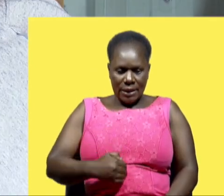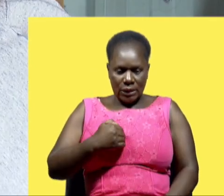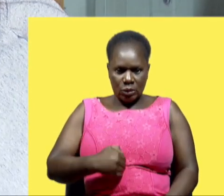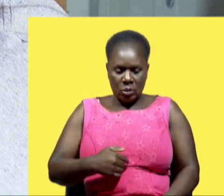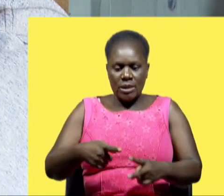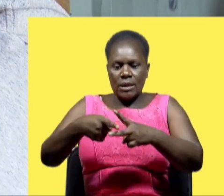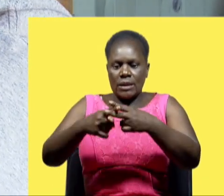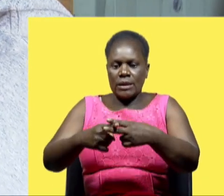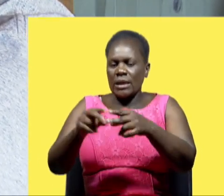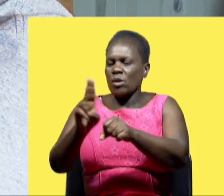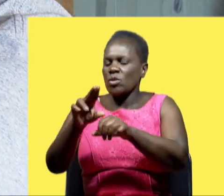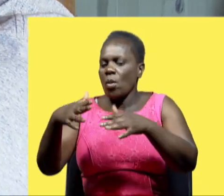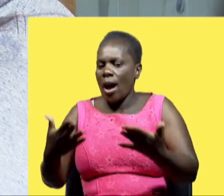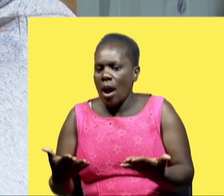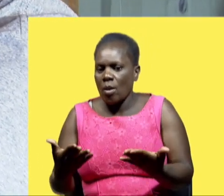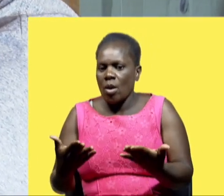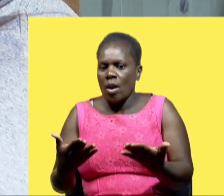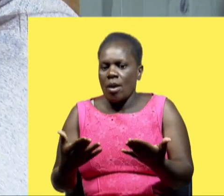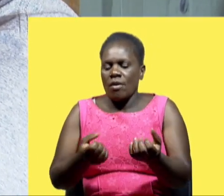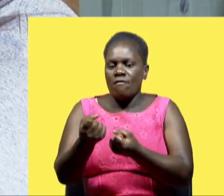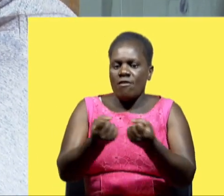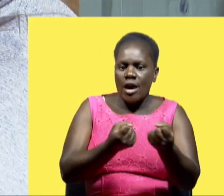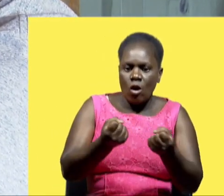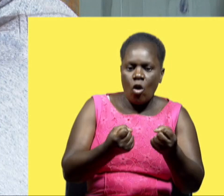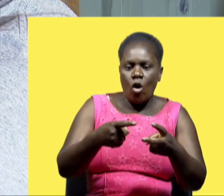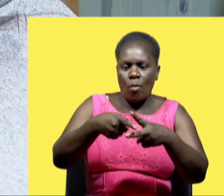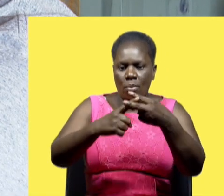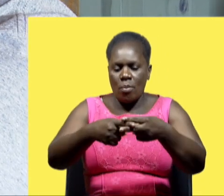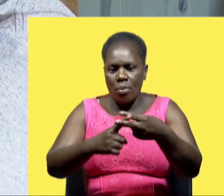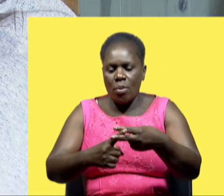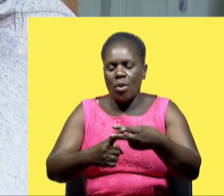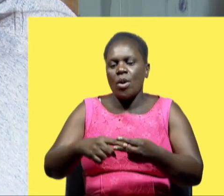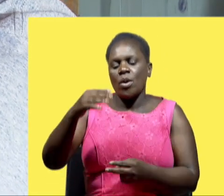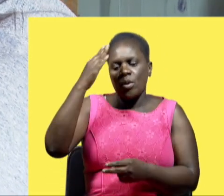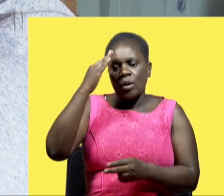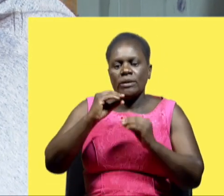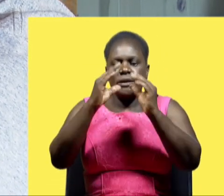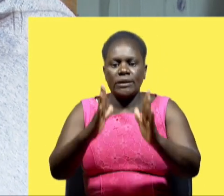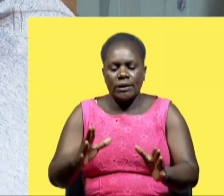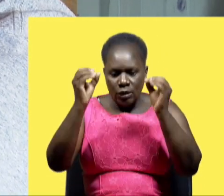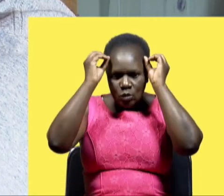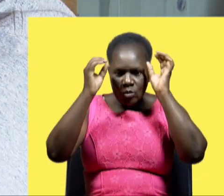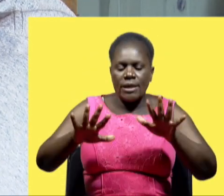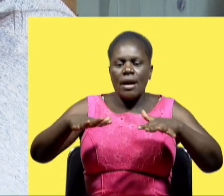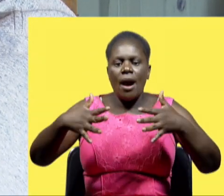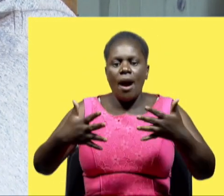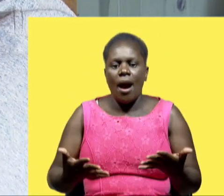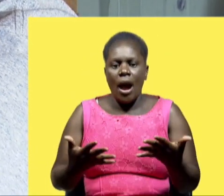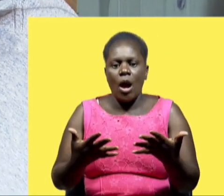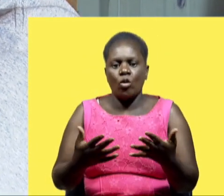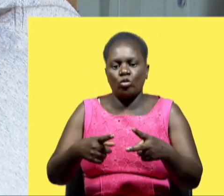in engineering it is being used there in car assembly plants it's being used to you know teach the students how to